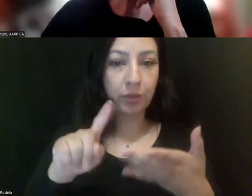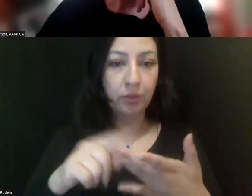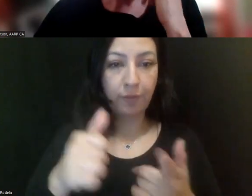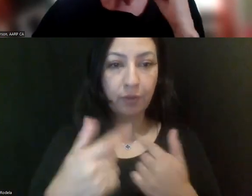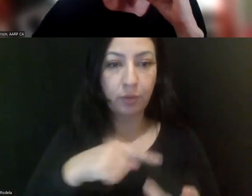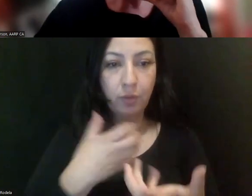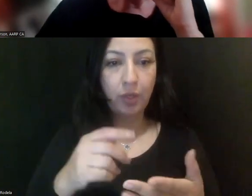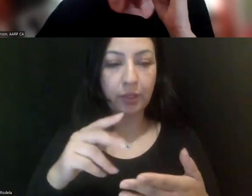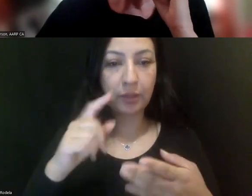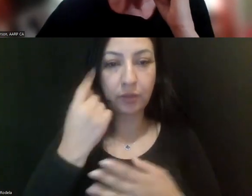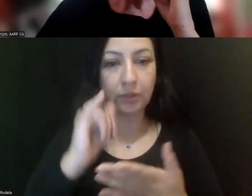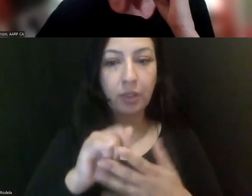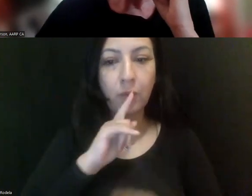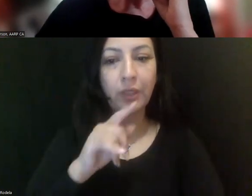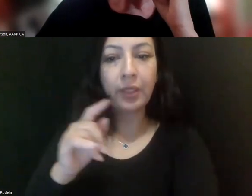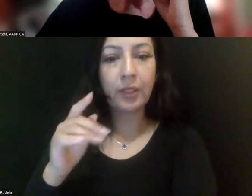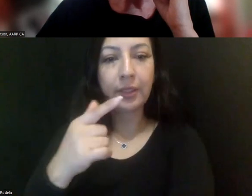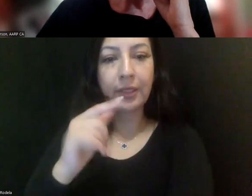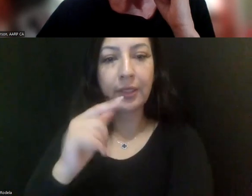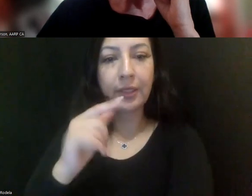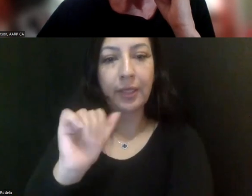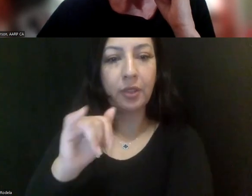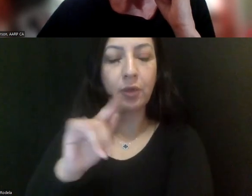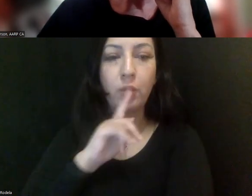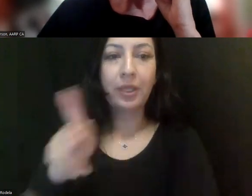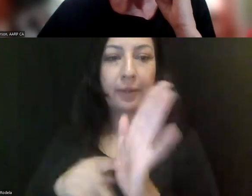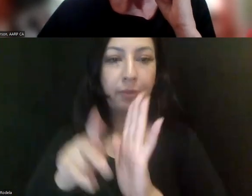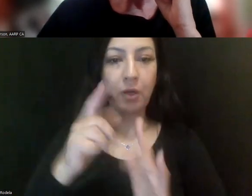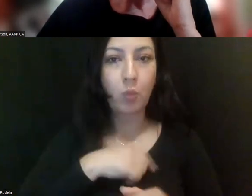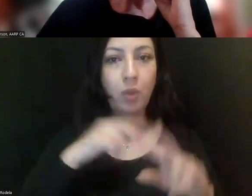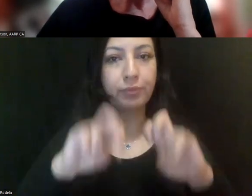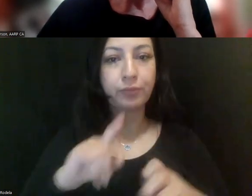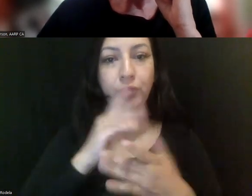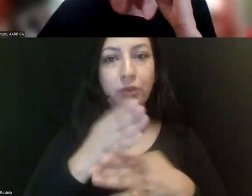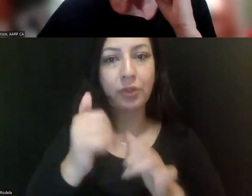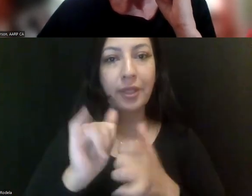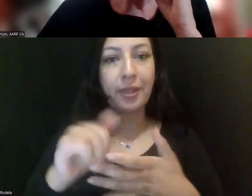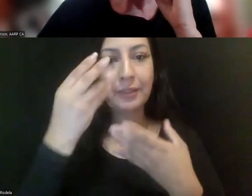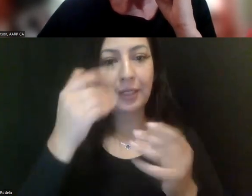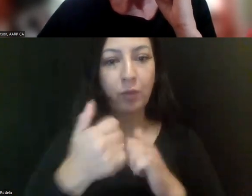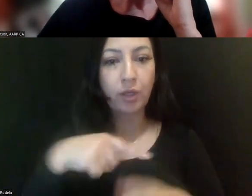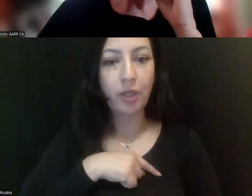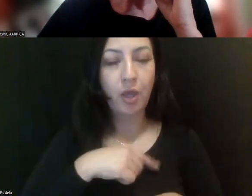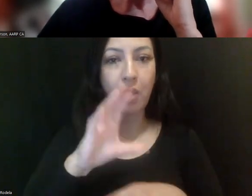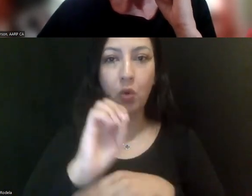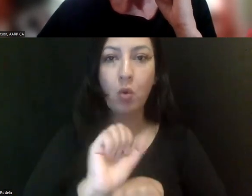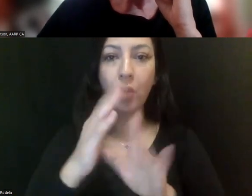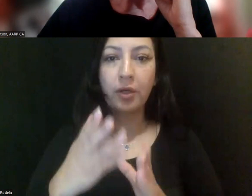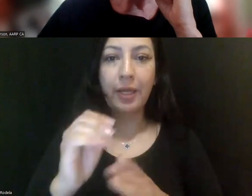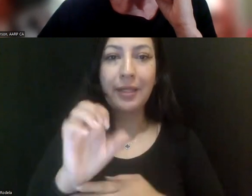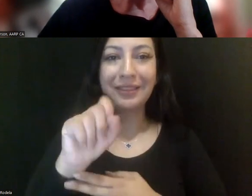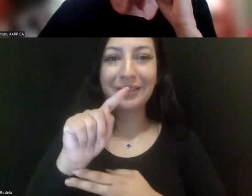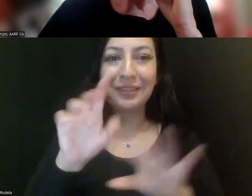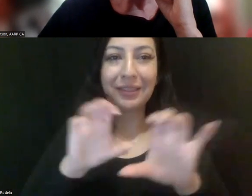understand where those equity gaps really are, those priority gaps, and be able to dig in on those and share those data with our colleagues and stakeholders across